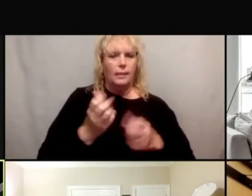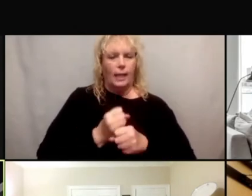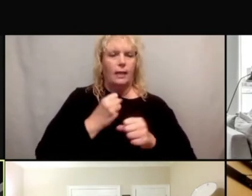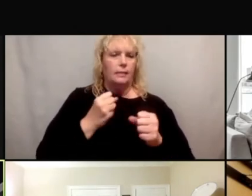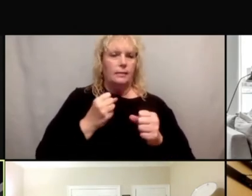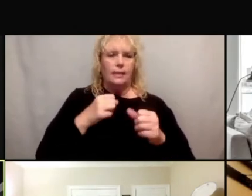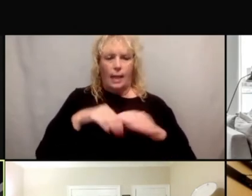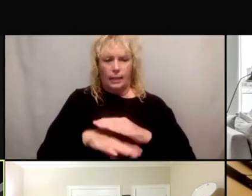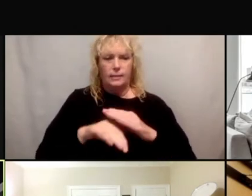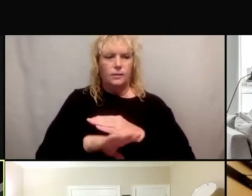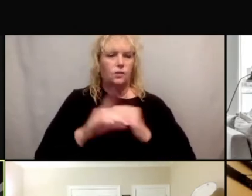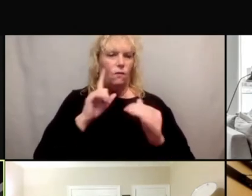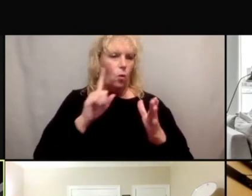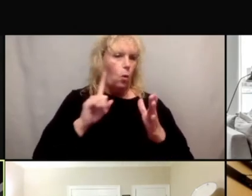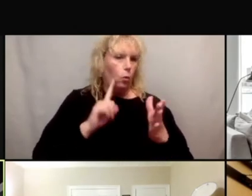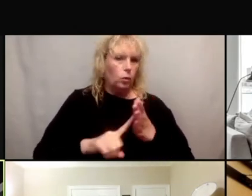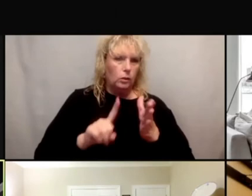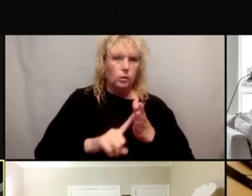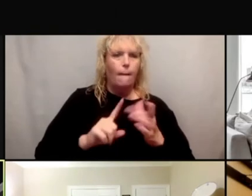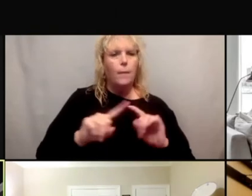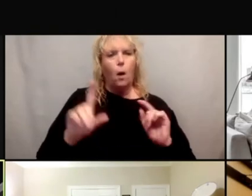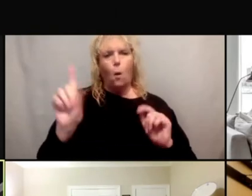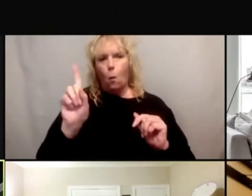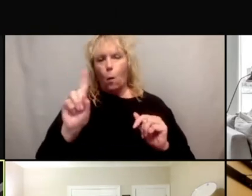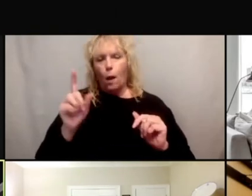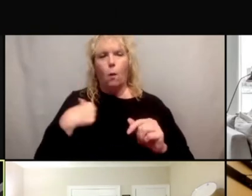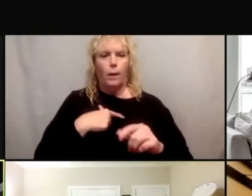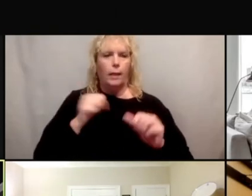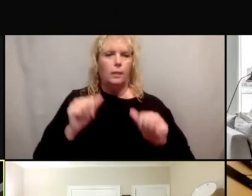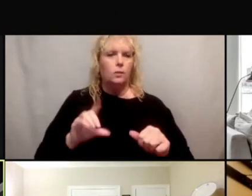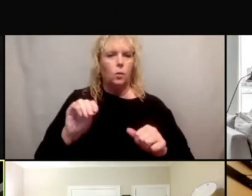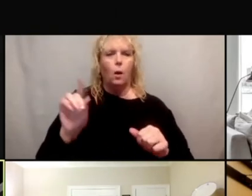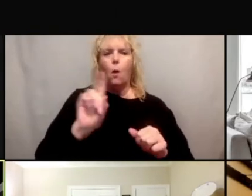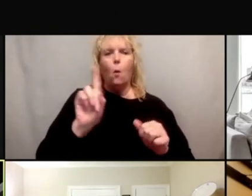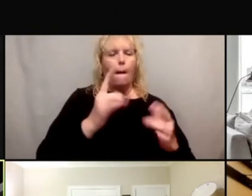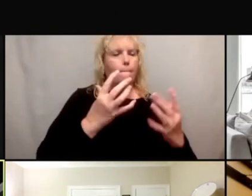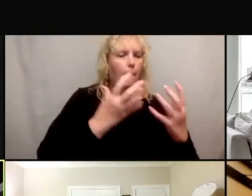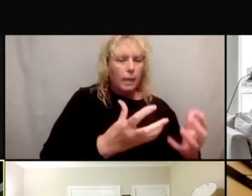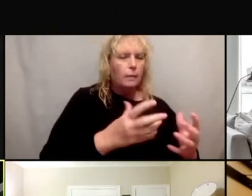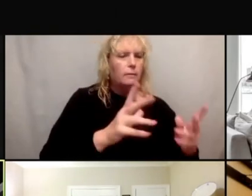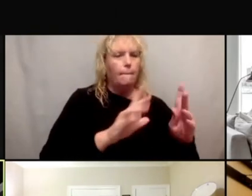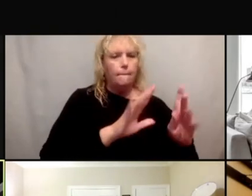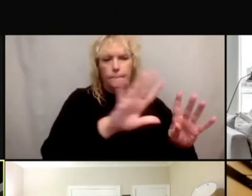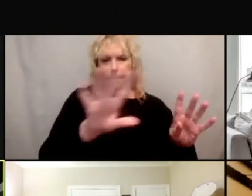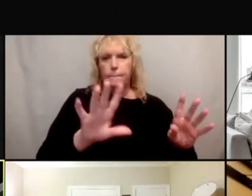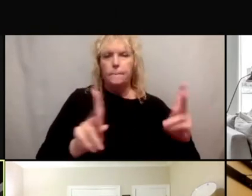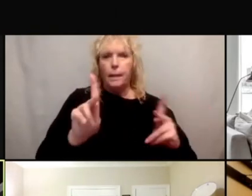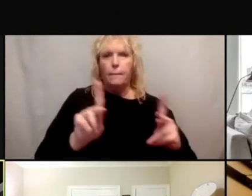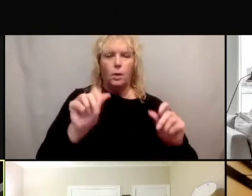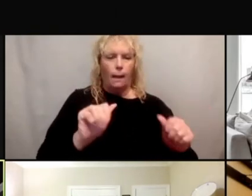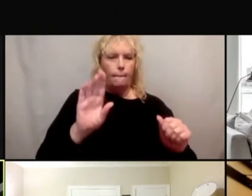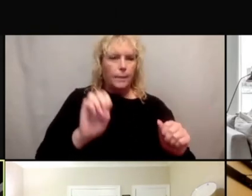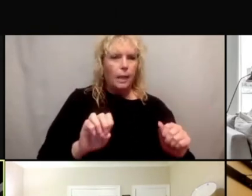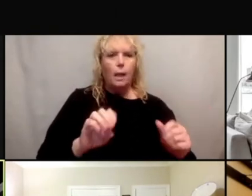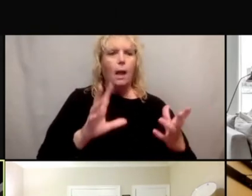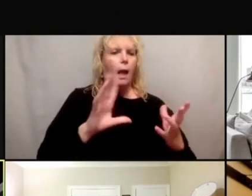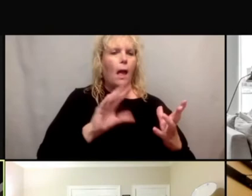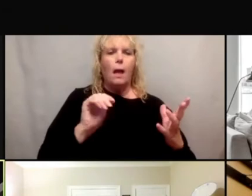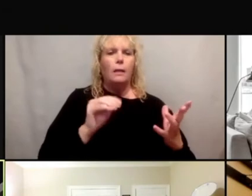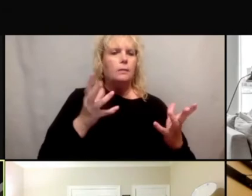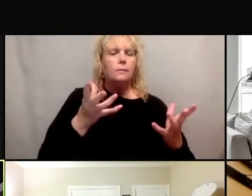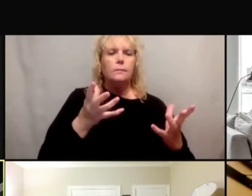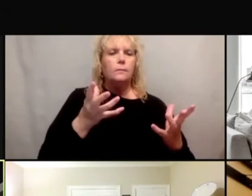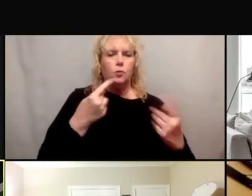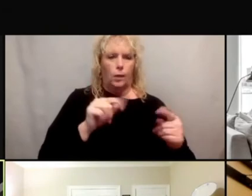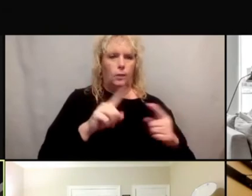but we need to think about where we're doing research, where the populations are, and how we can really reinforce access, understanding, and